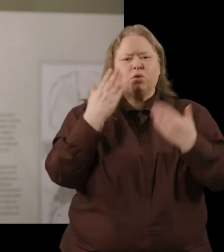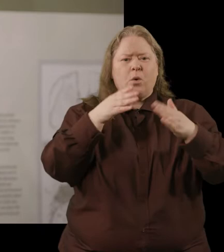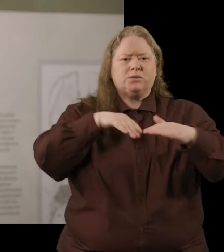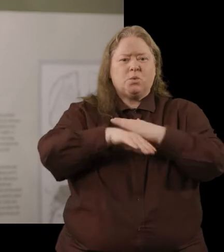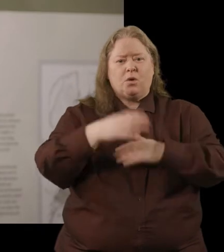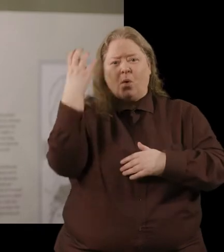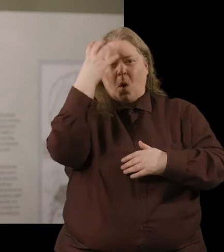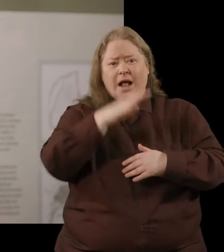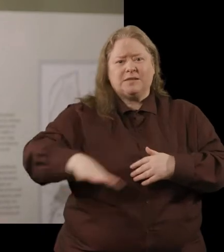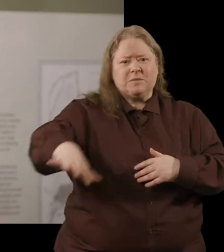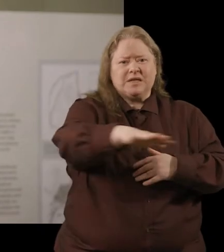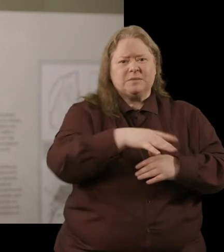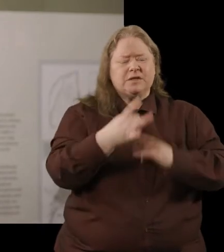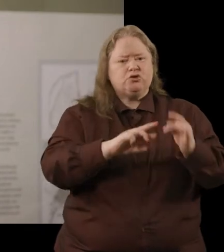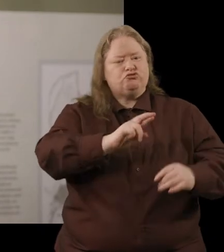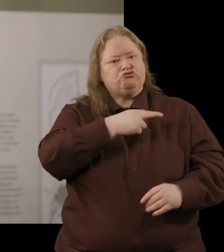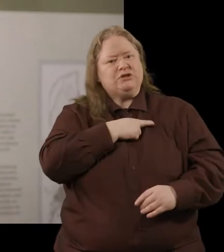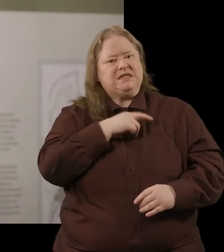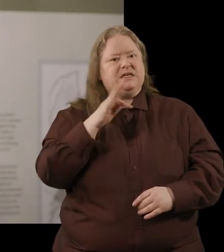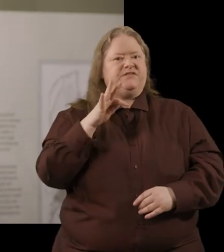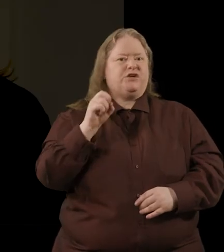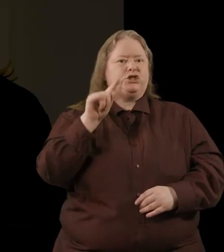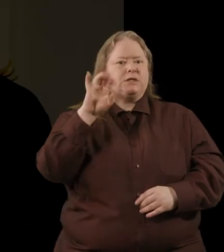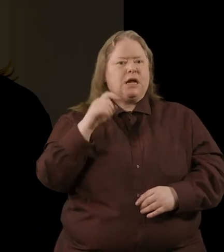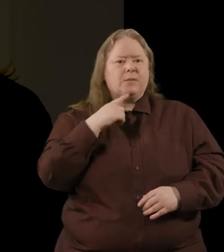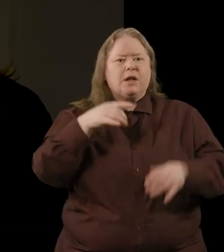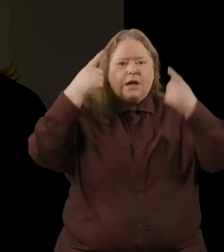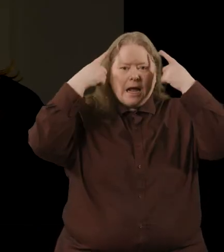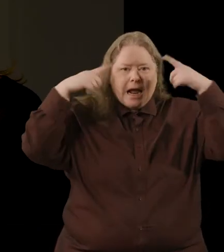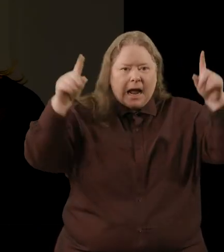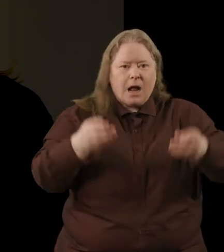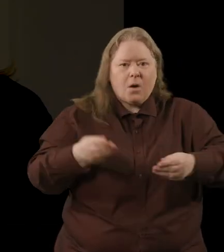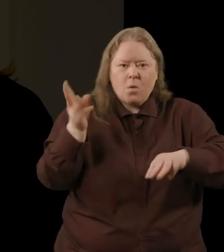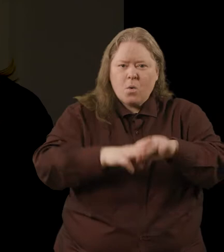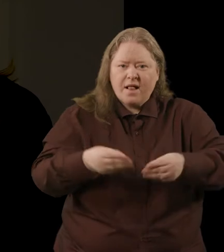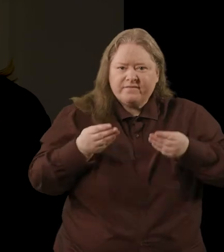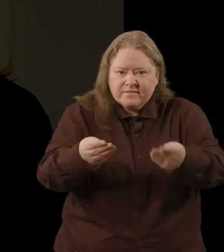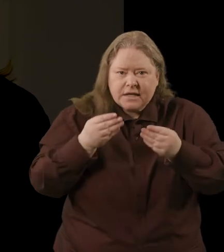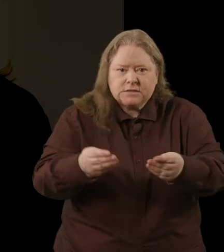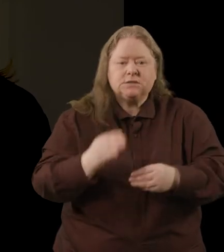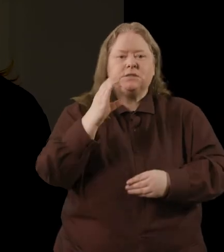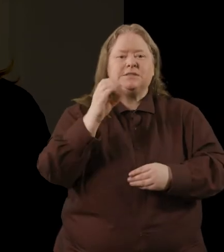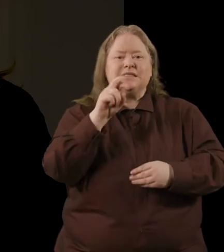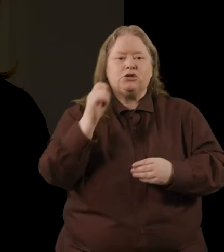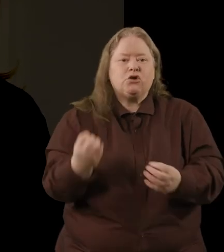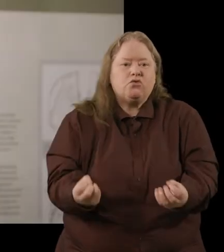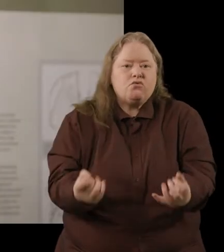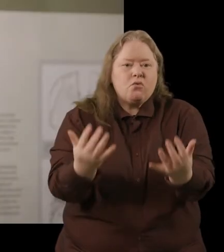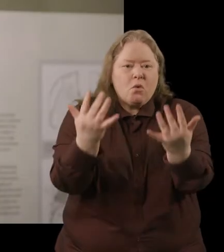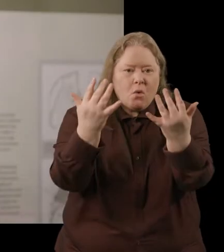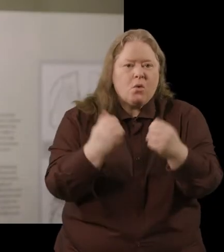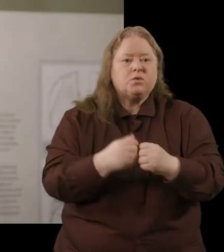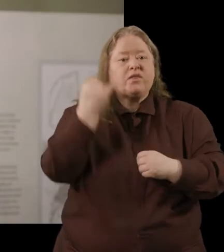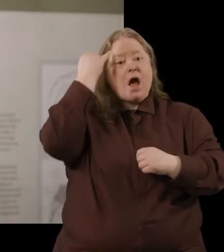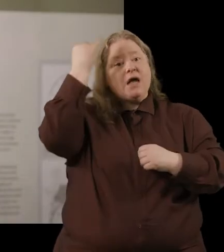a wild place and made it um really fertile so the cows were well fed cereals grew so the